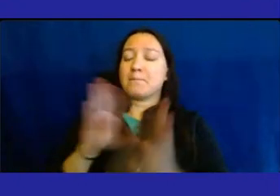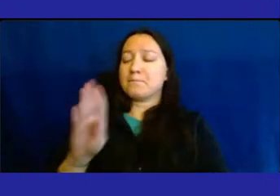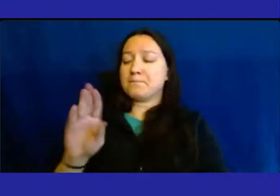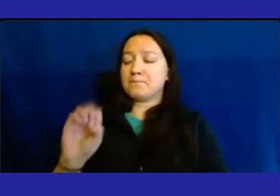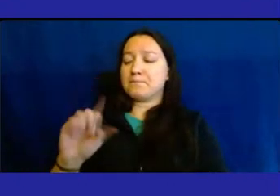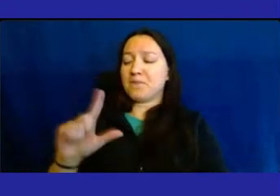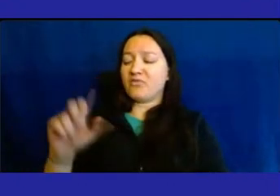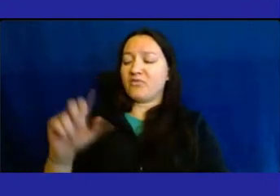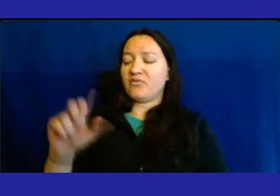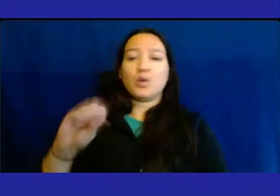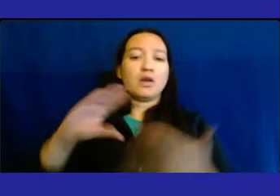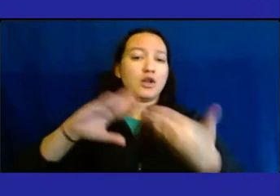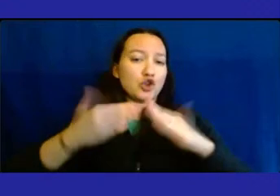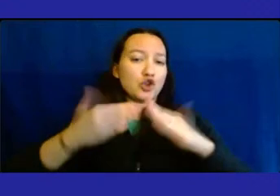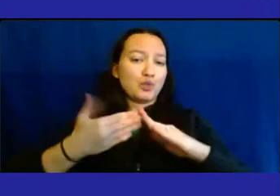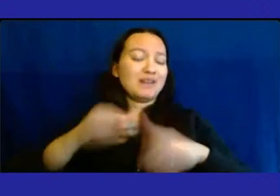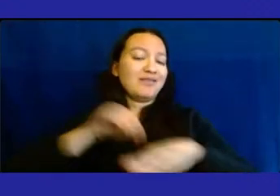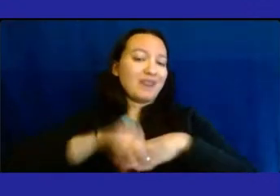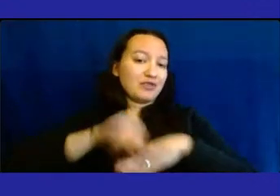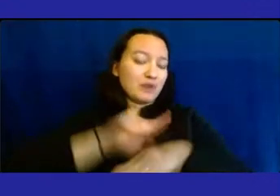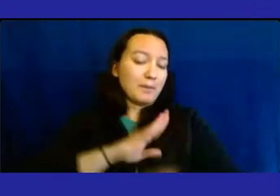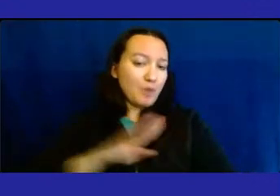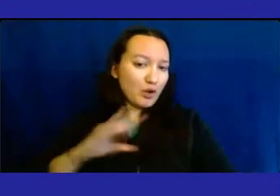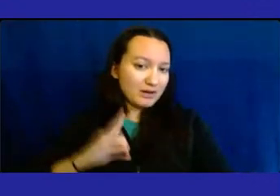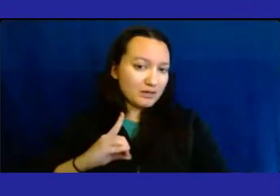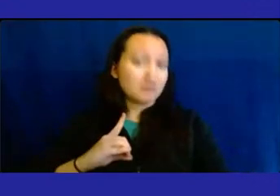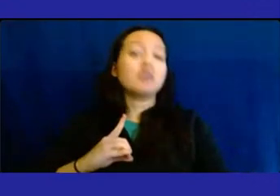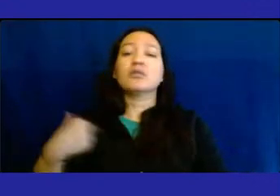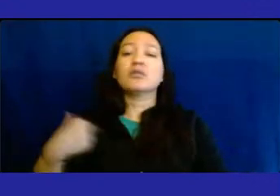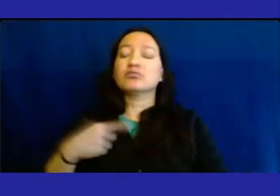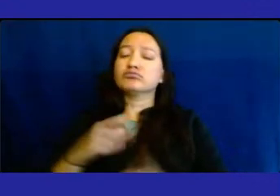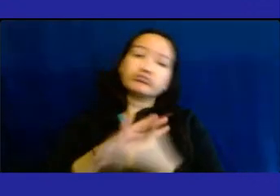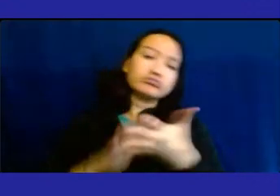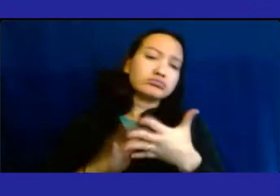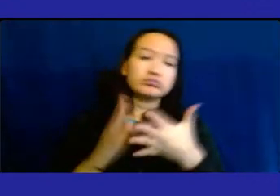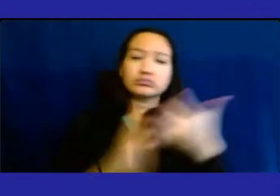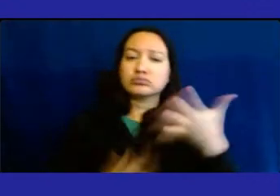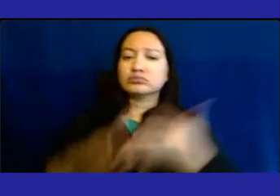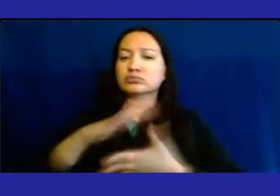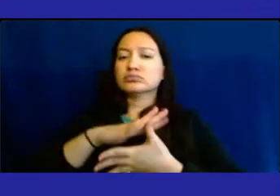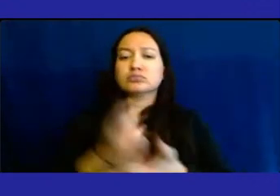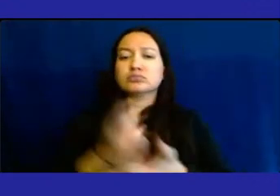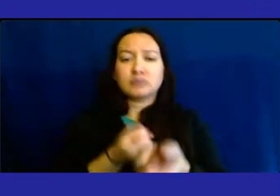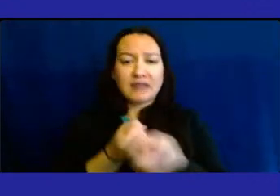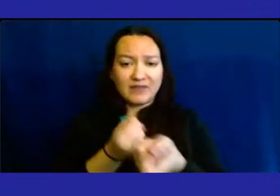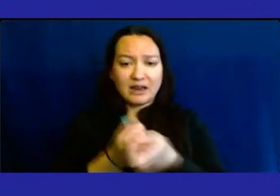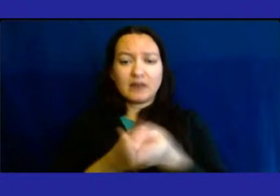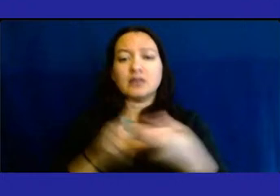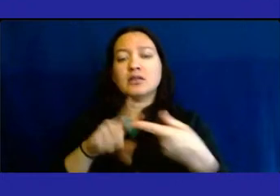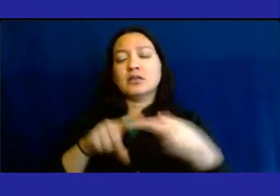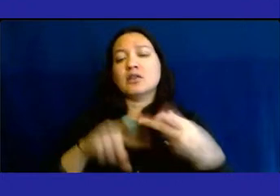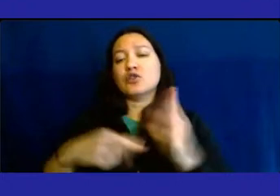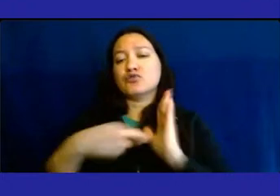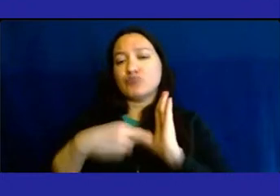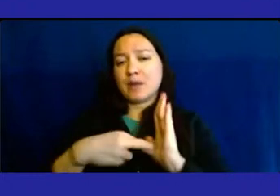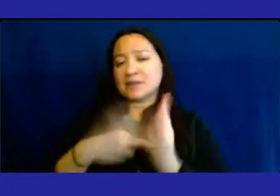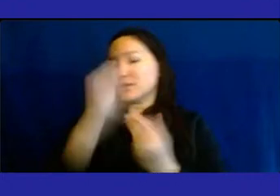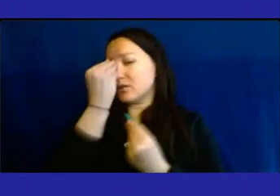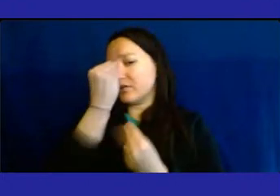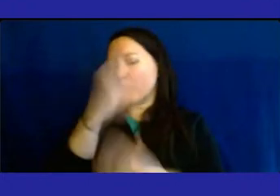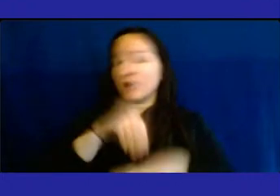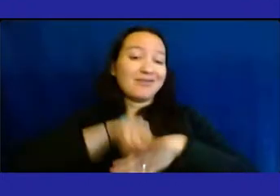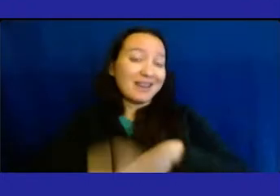Board, which succinctly outlines our main priorities of advocate, represent, inform, and advise.